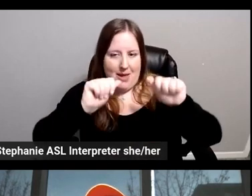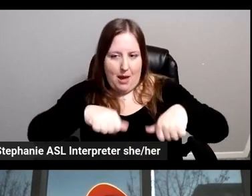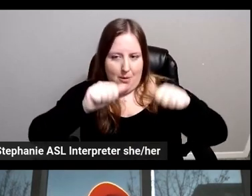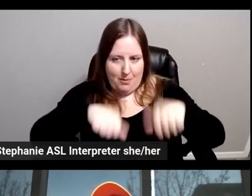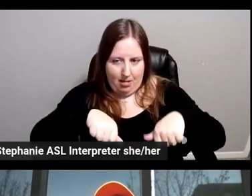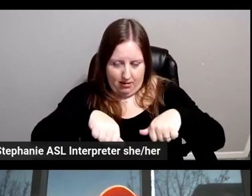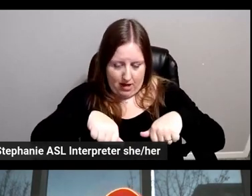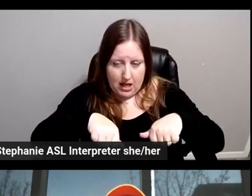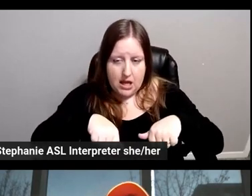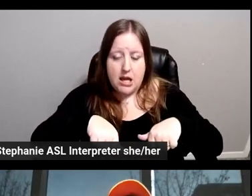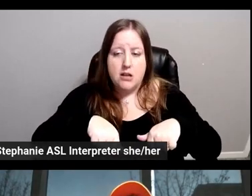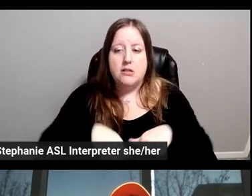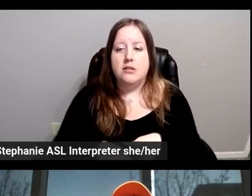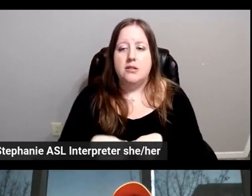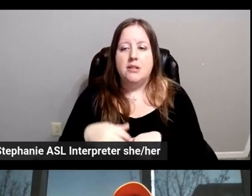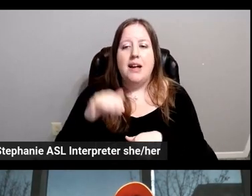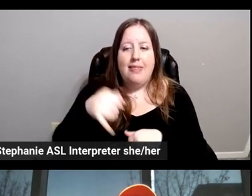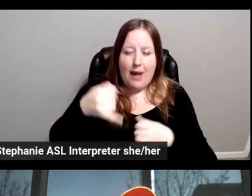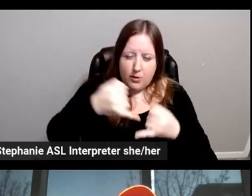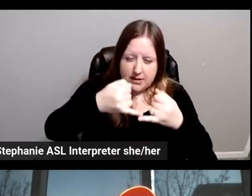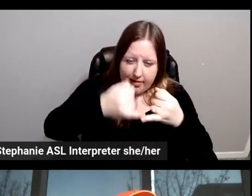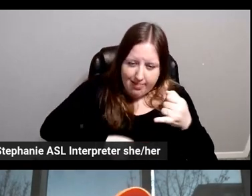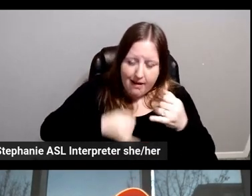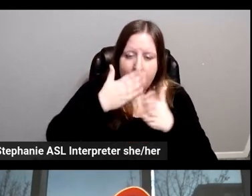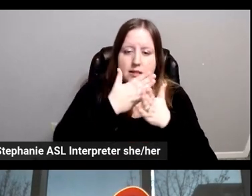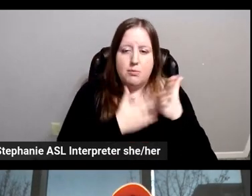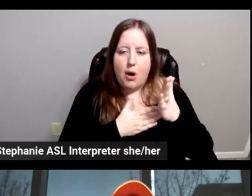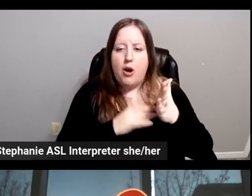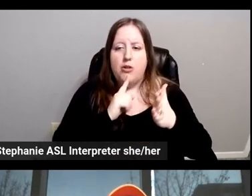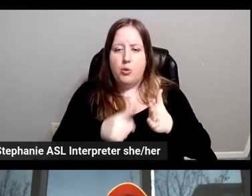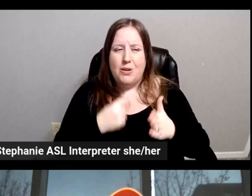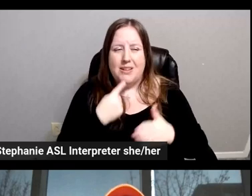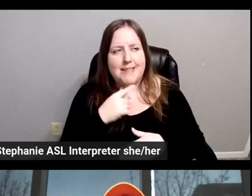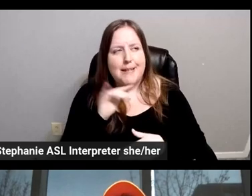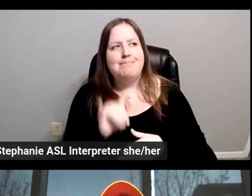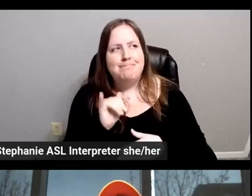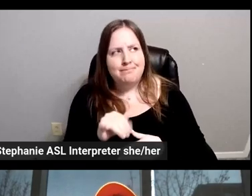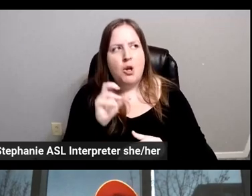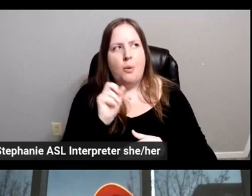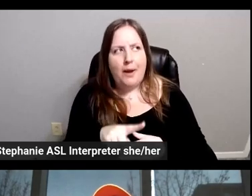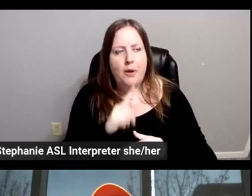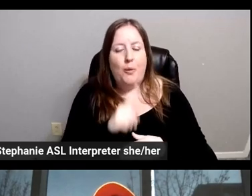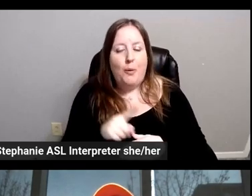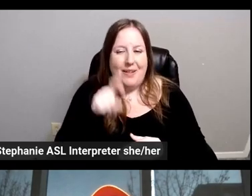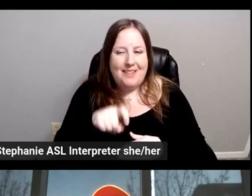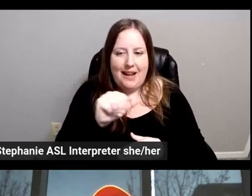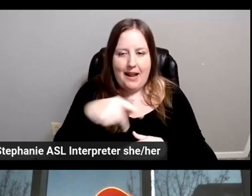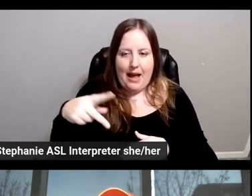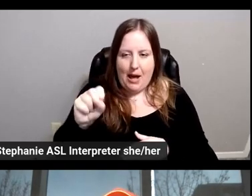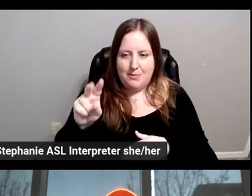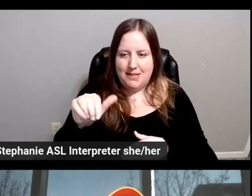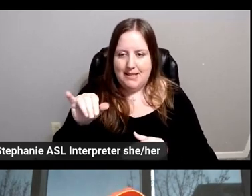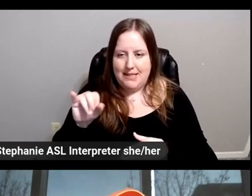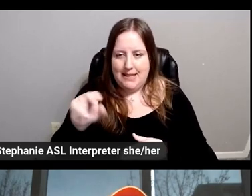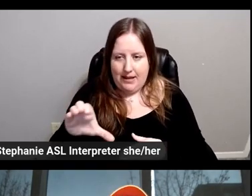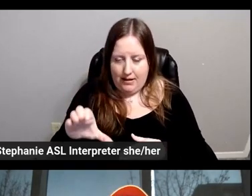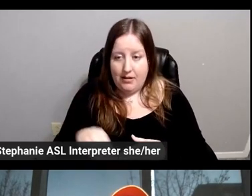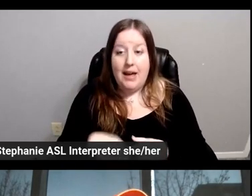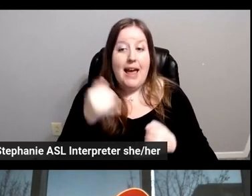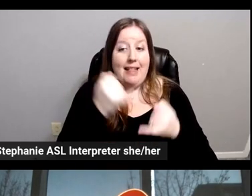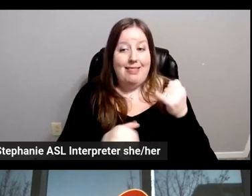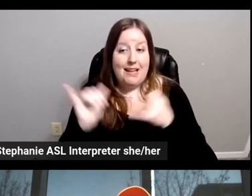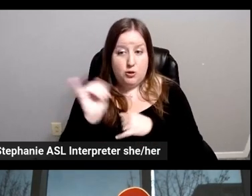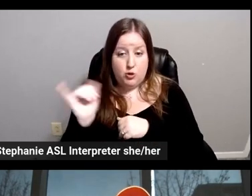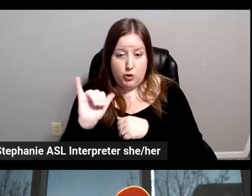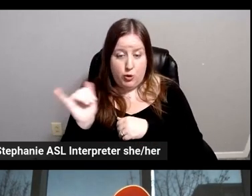was, I think, the last piece that drove us to say, okay, we really need AppSync on top of it. And last but not